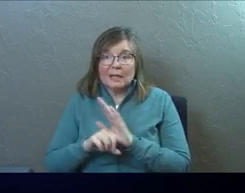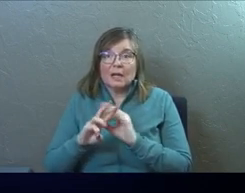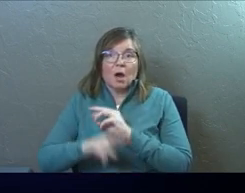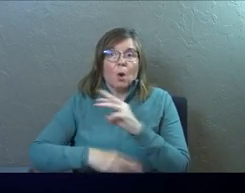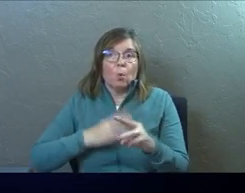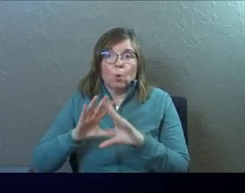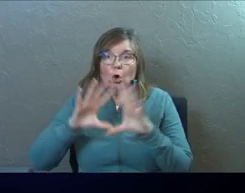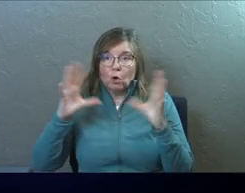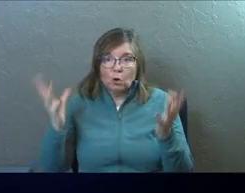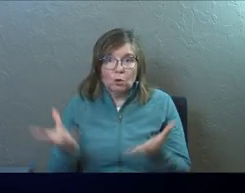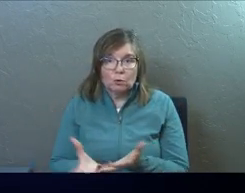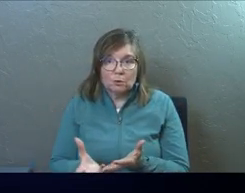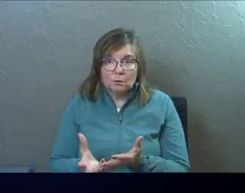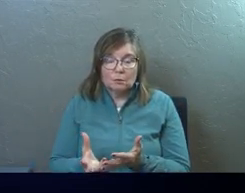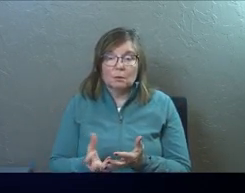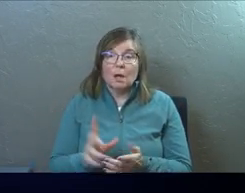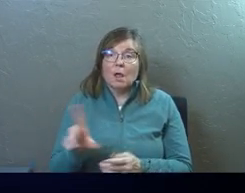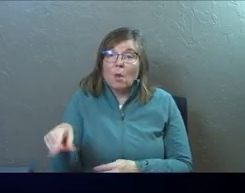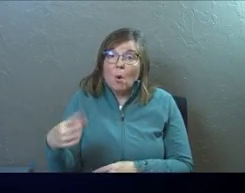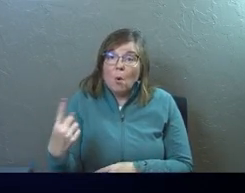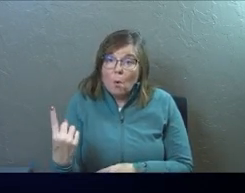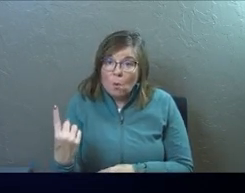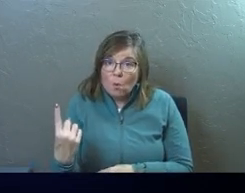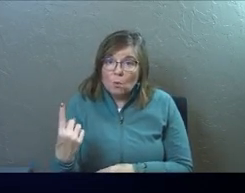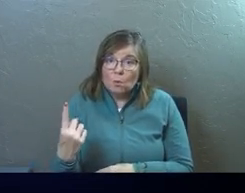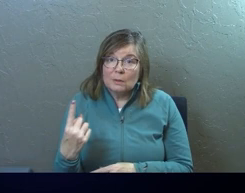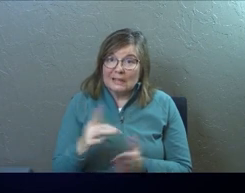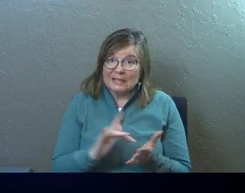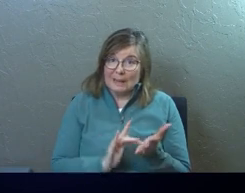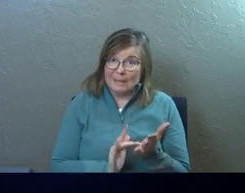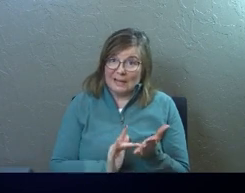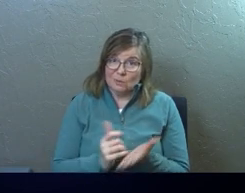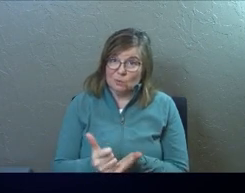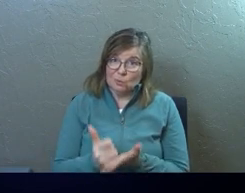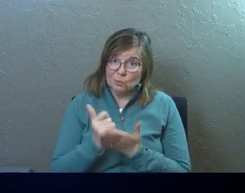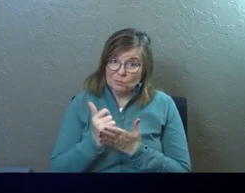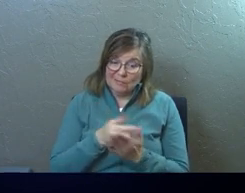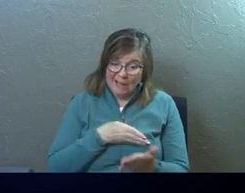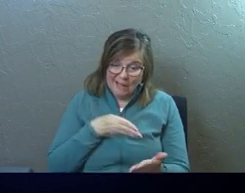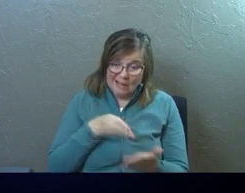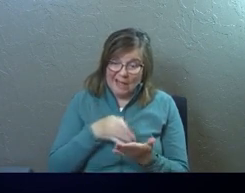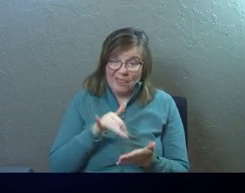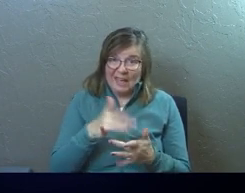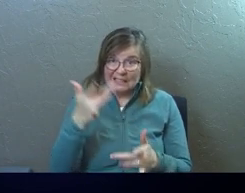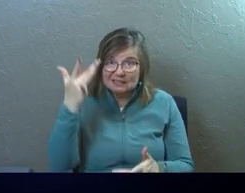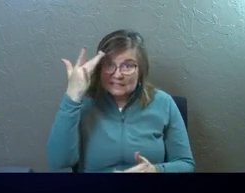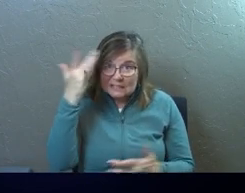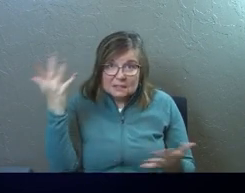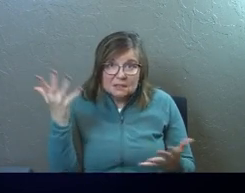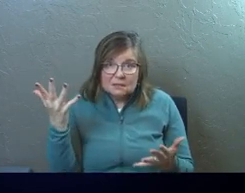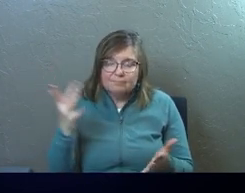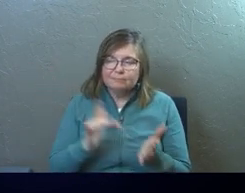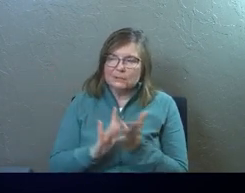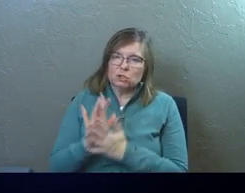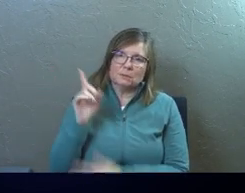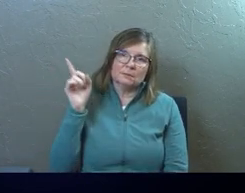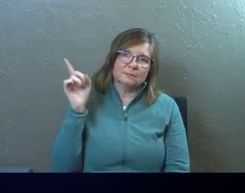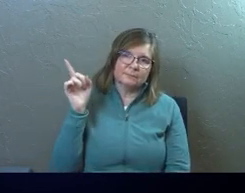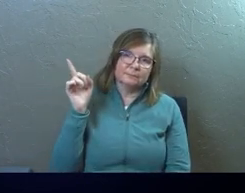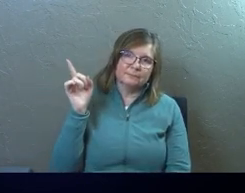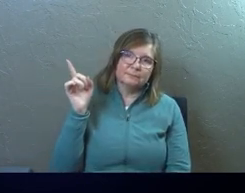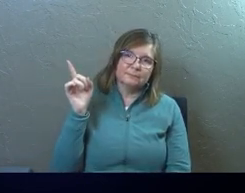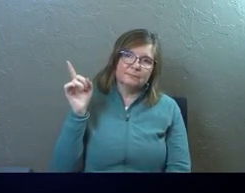our world. And the only medicine against that disease is Jesus.